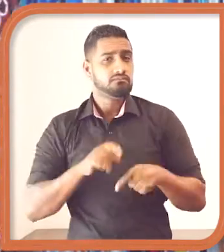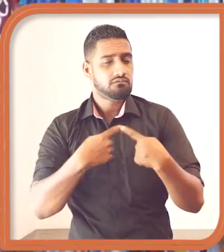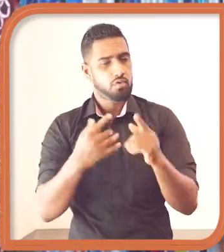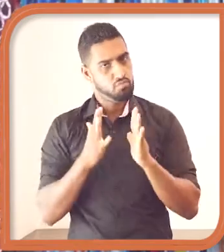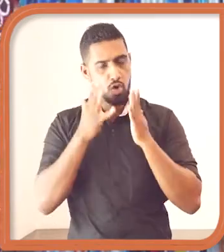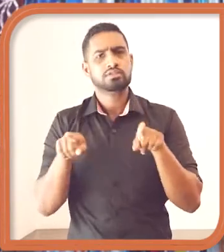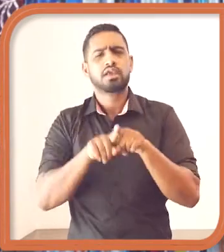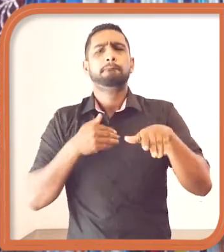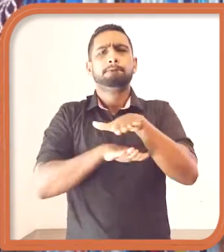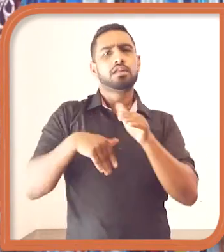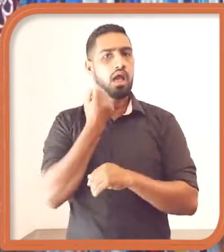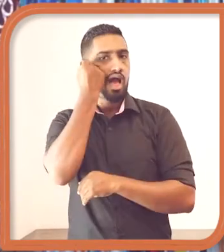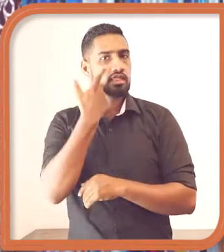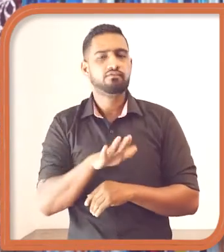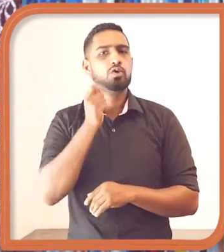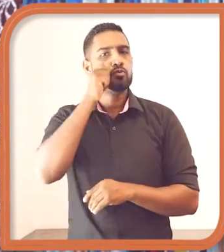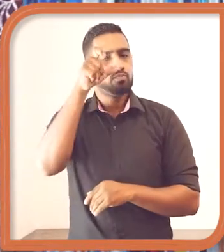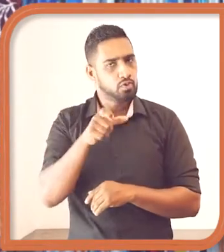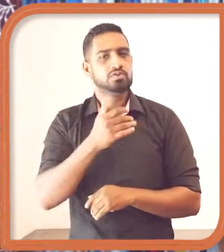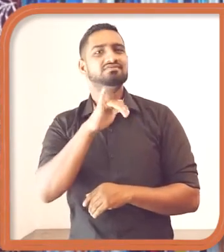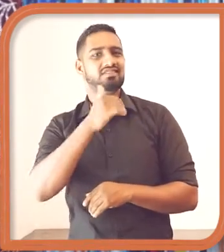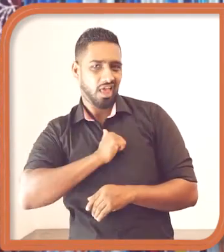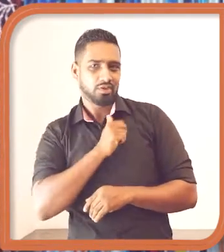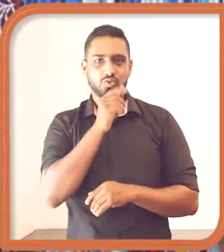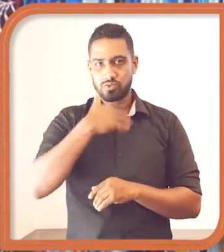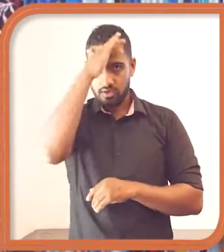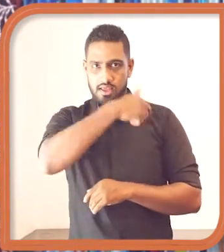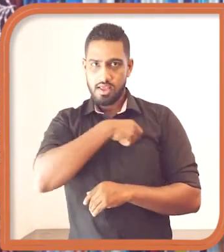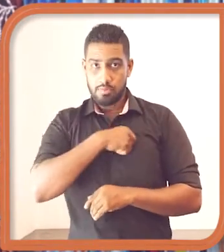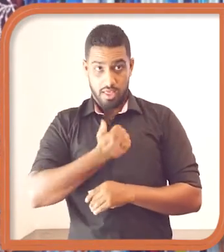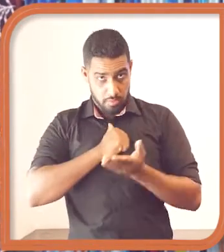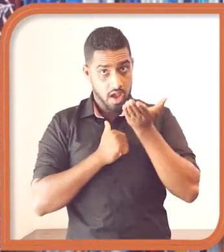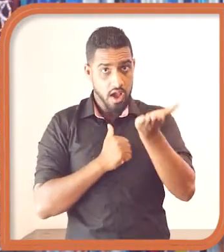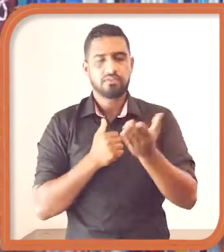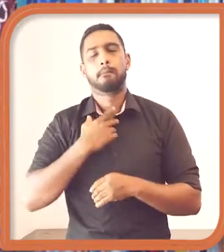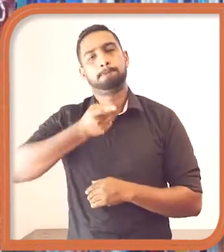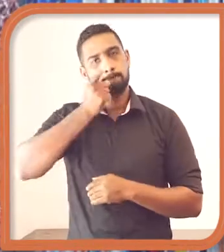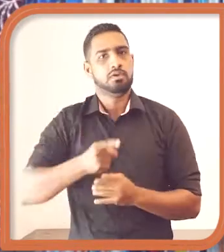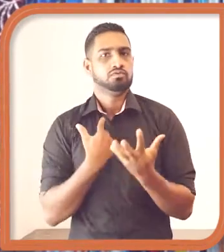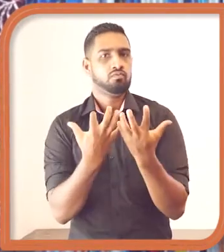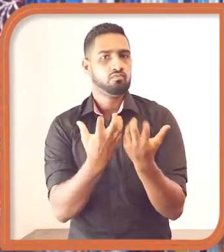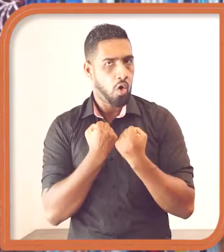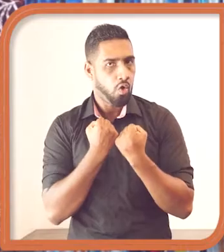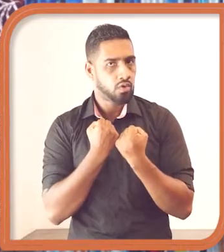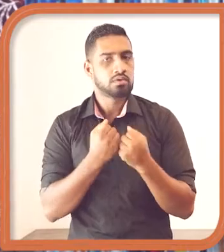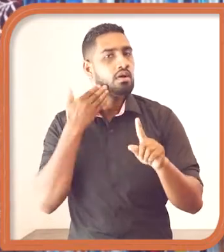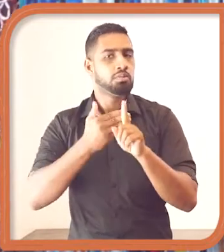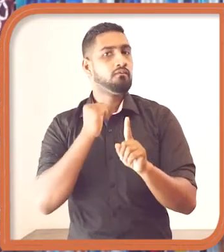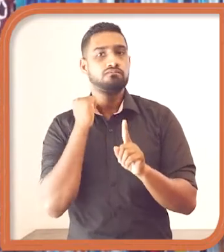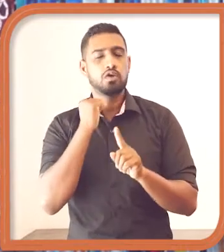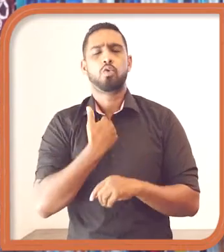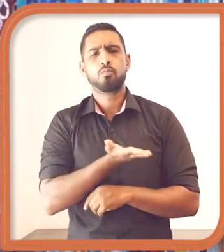into the leadership platform. I basically think that like if one needs to take the lead or the leadership role has to have the